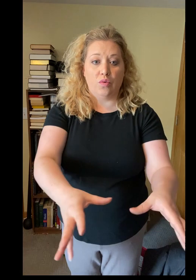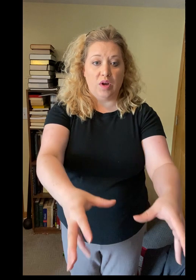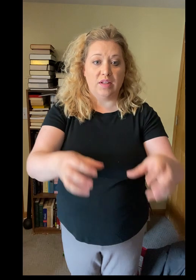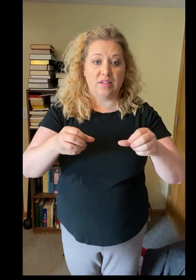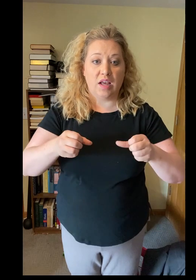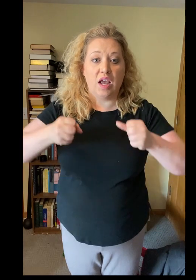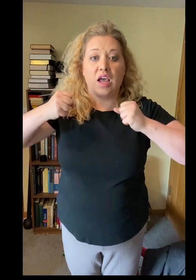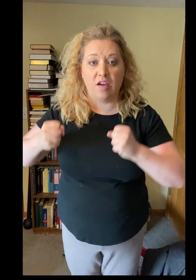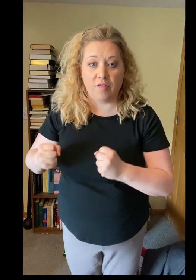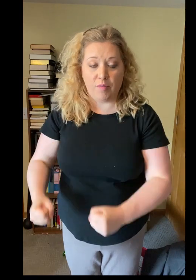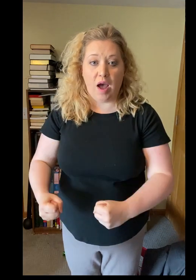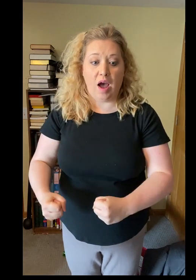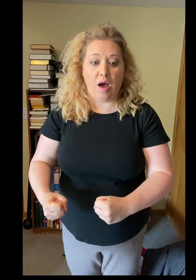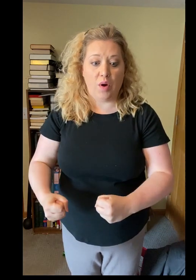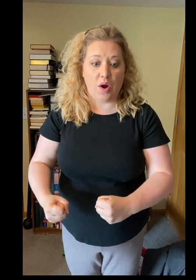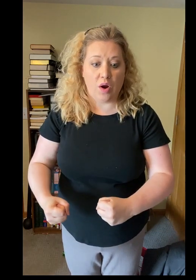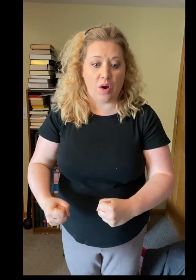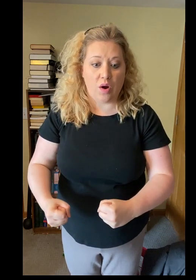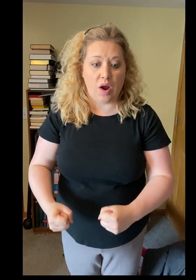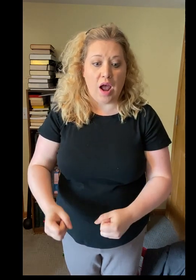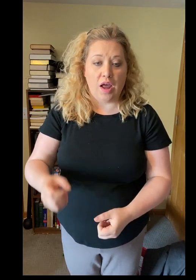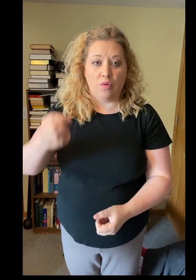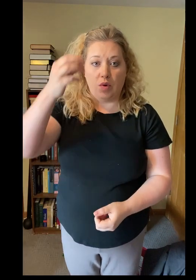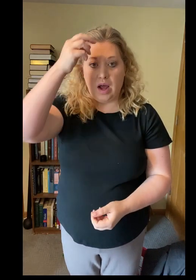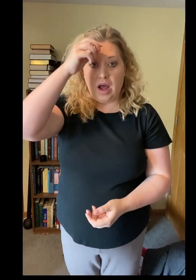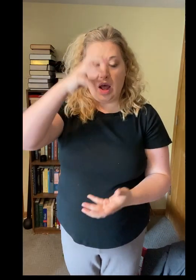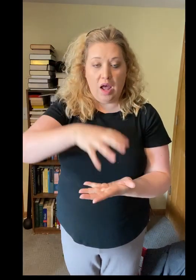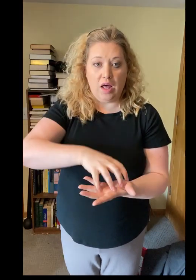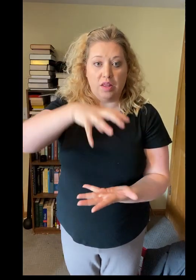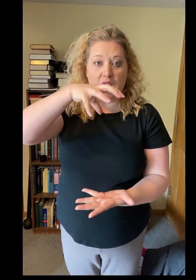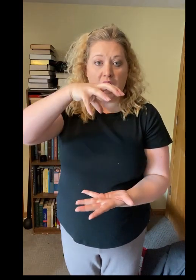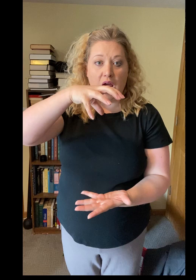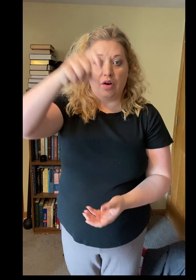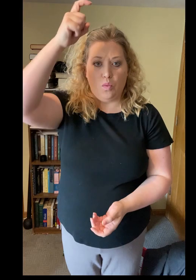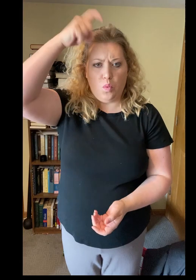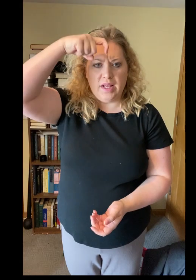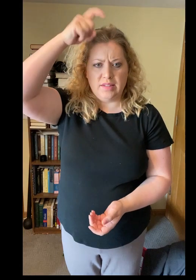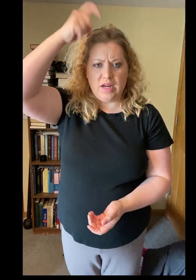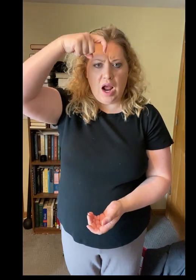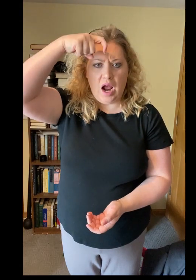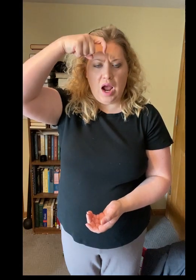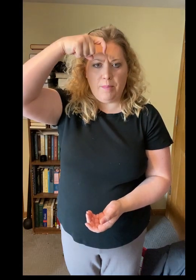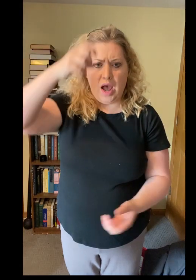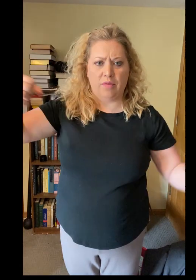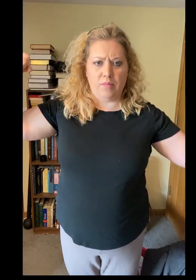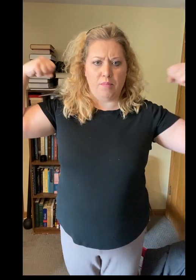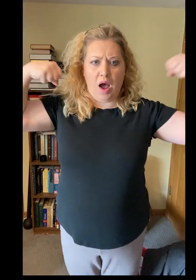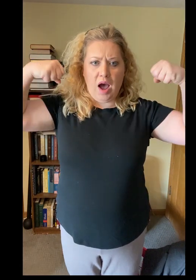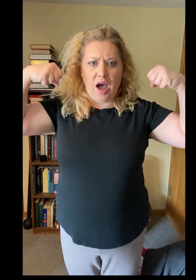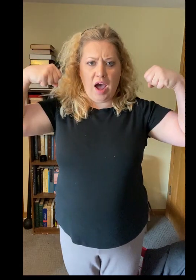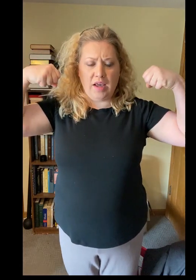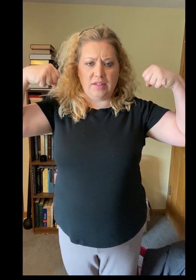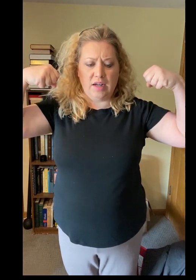who takes away the of the